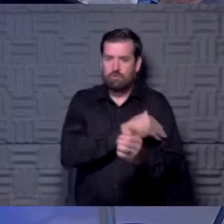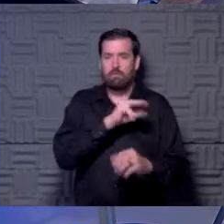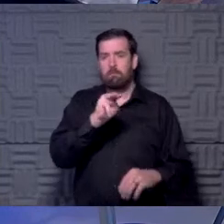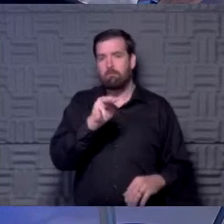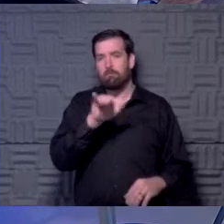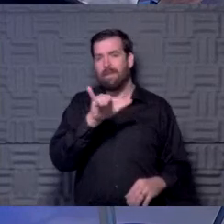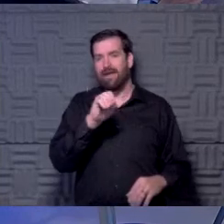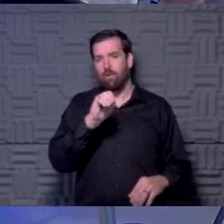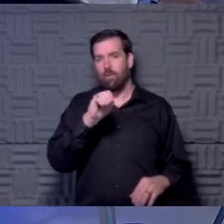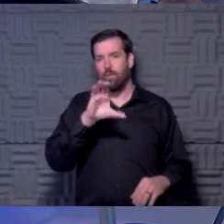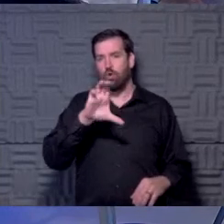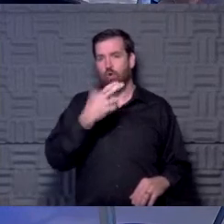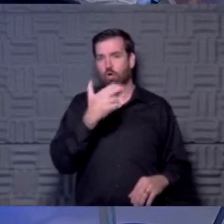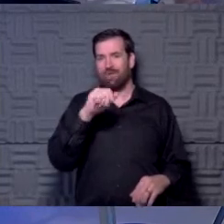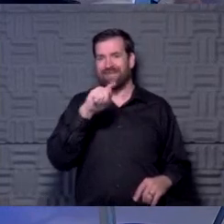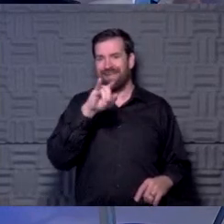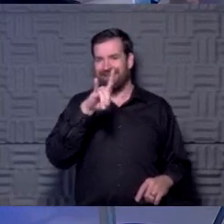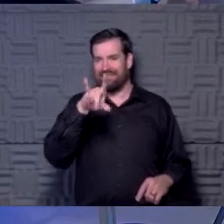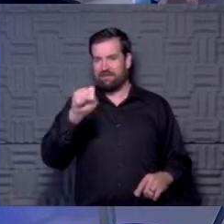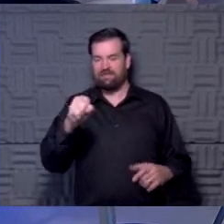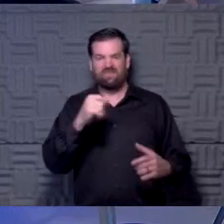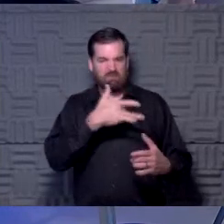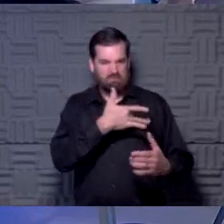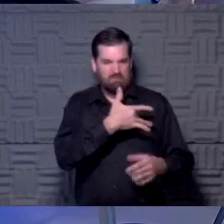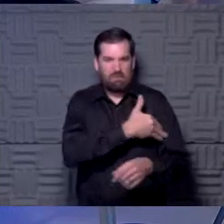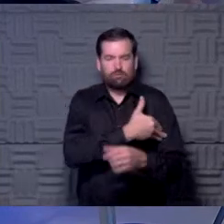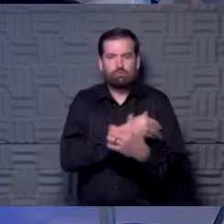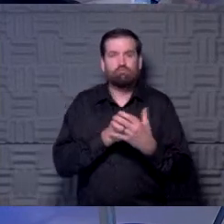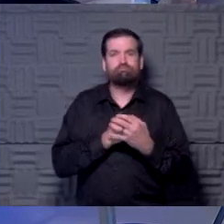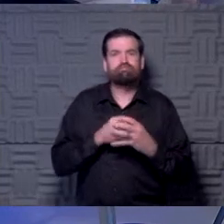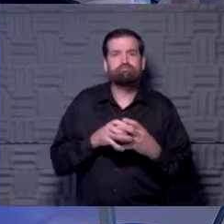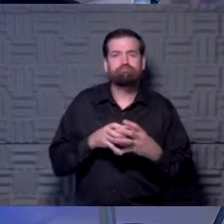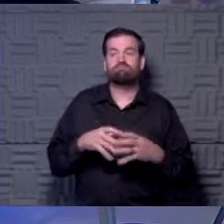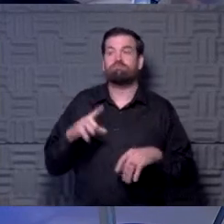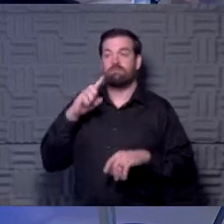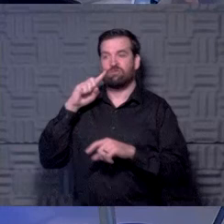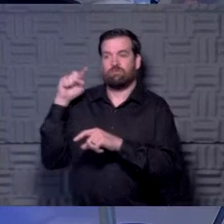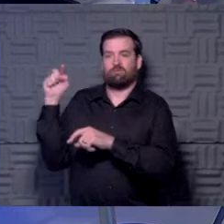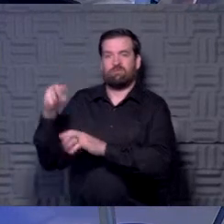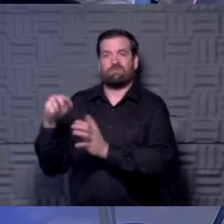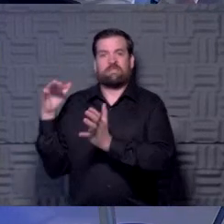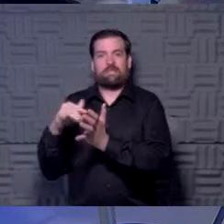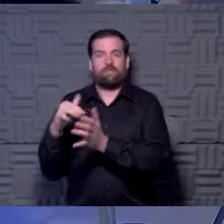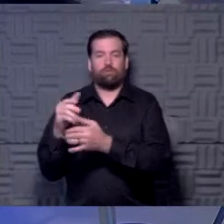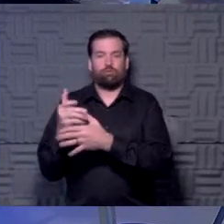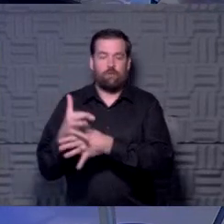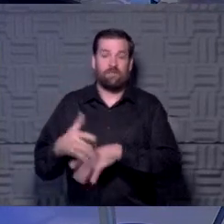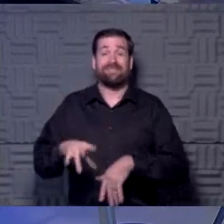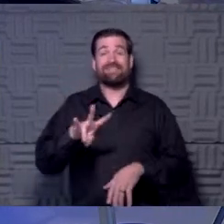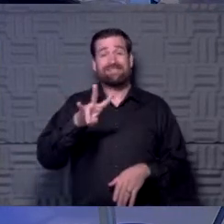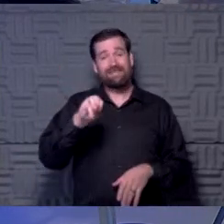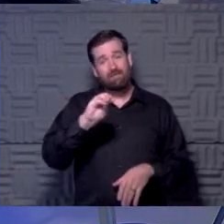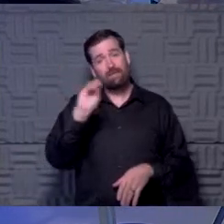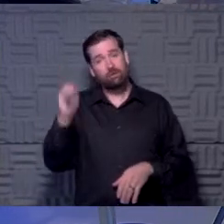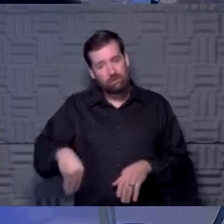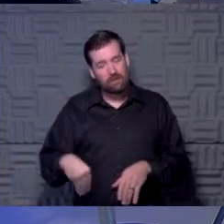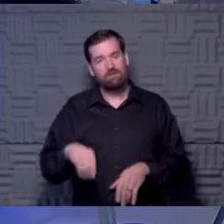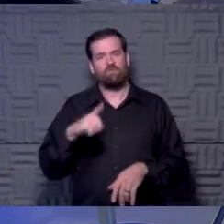myocarditis. And we know that it can occur in people that study out of Germany, looked at 100 different patients and found that 70 percent of them